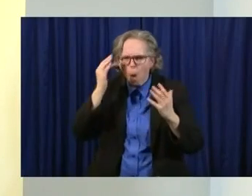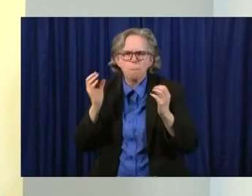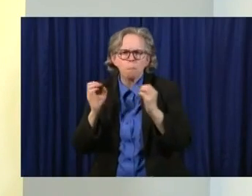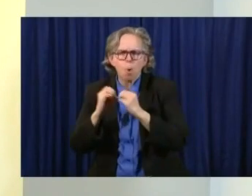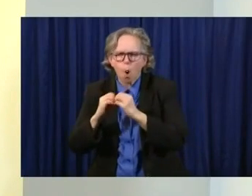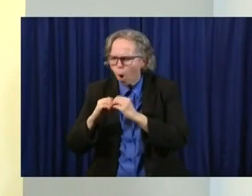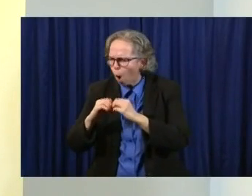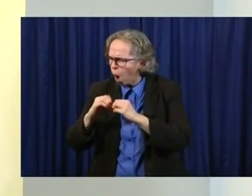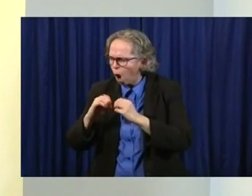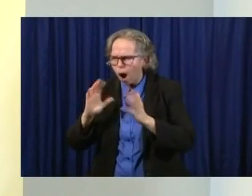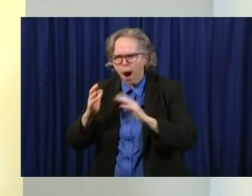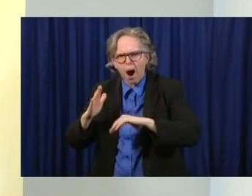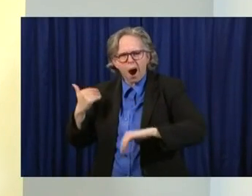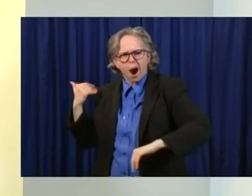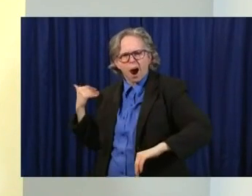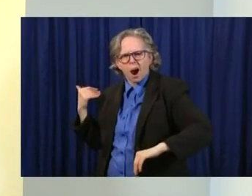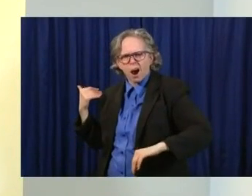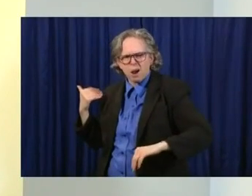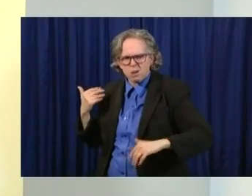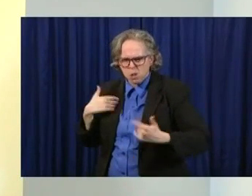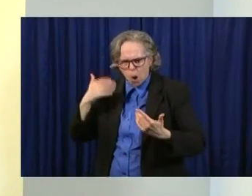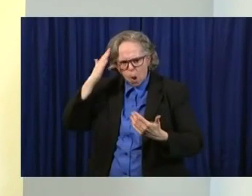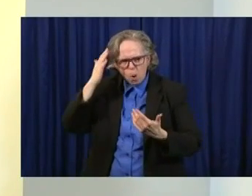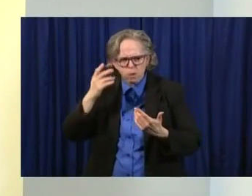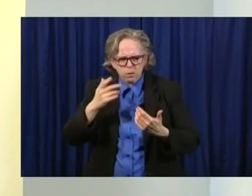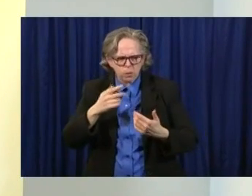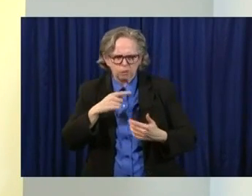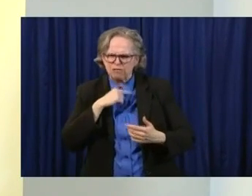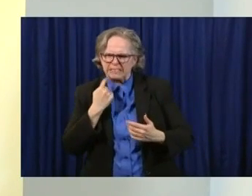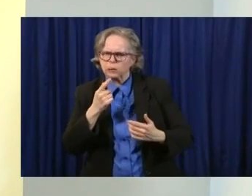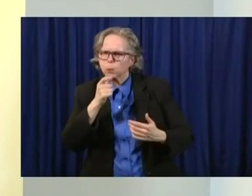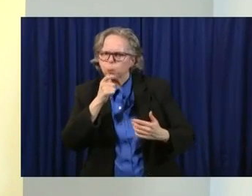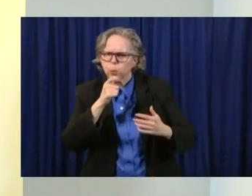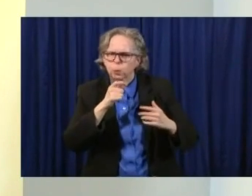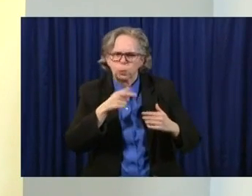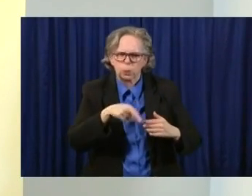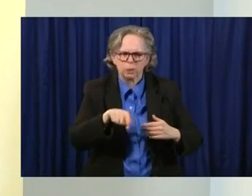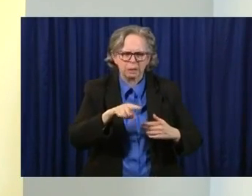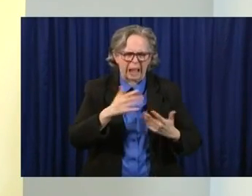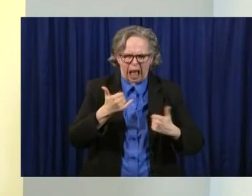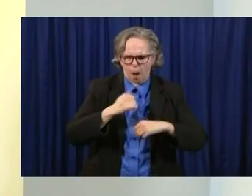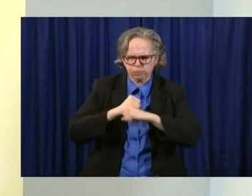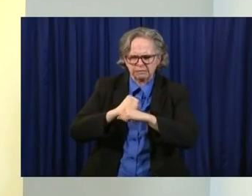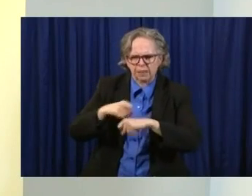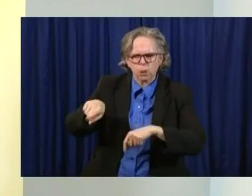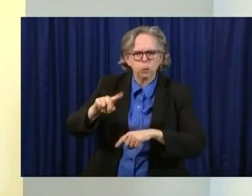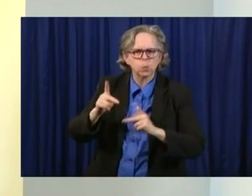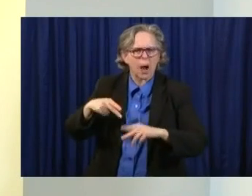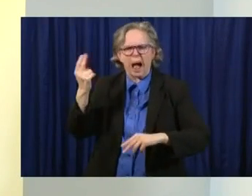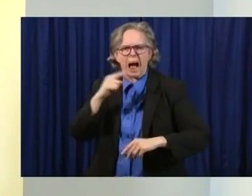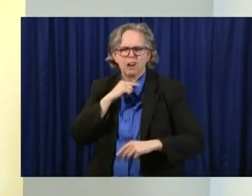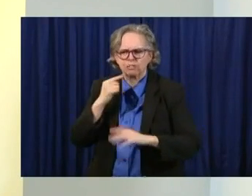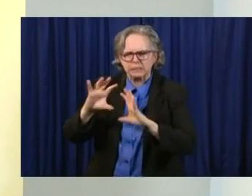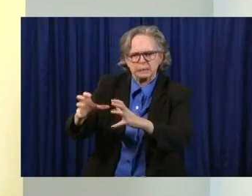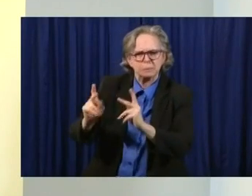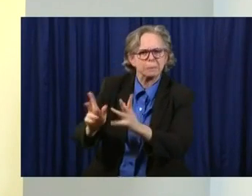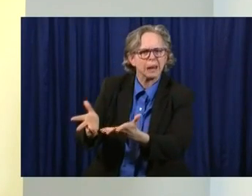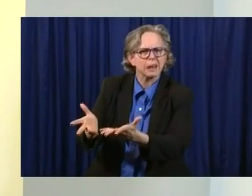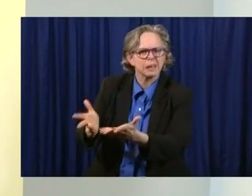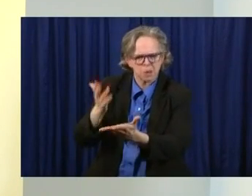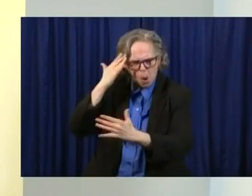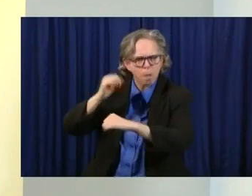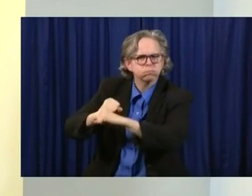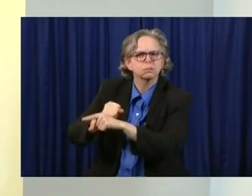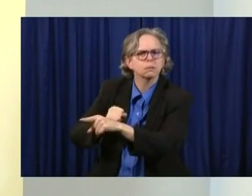We know how to protect. We know who's most vulnerable, and we know how to protect those who are the most vulnerable. But as I heard a couple times over the